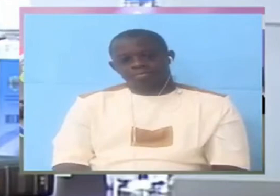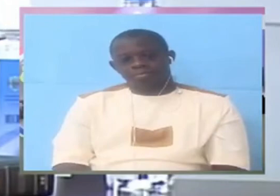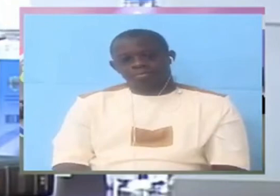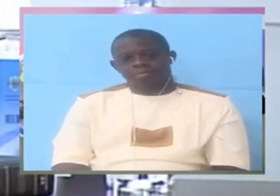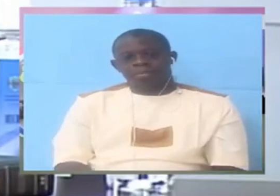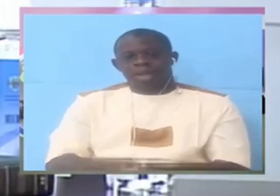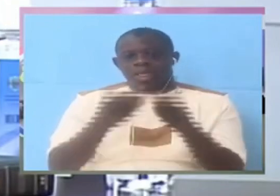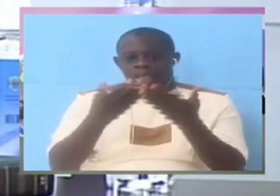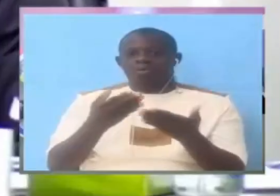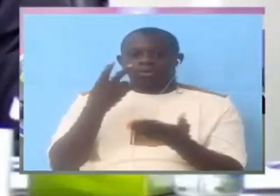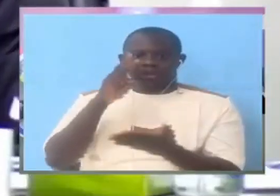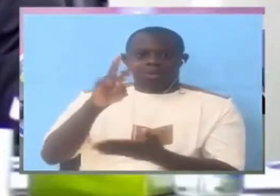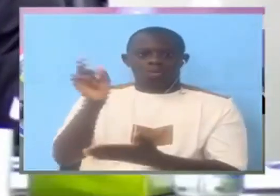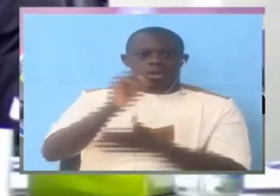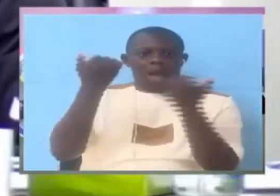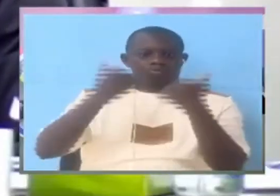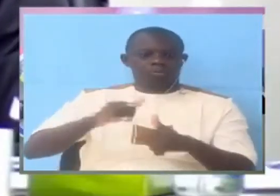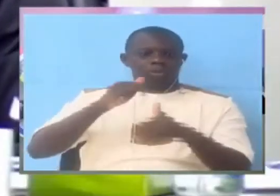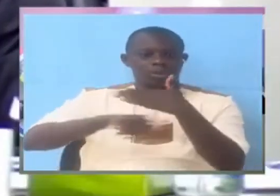Let's see what happened in 2000.